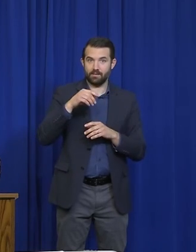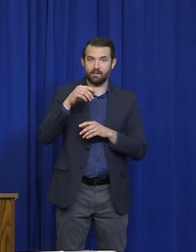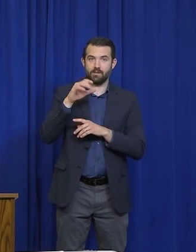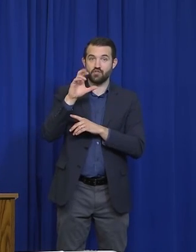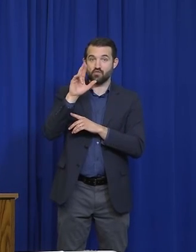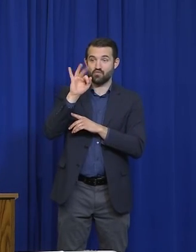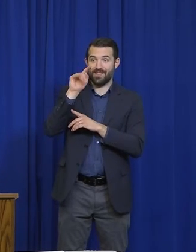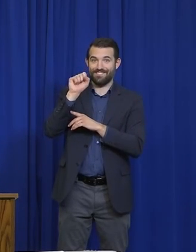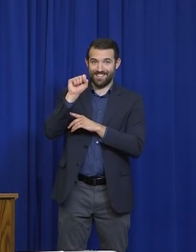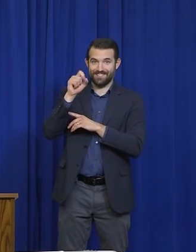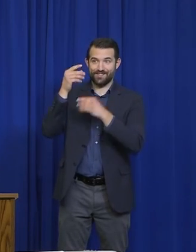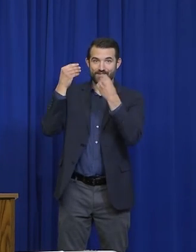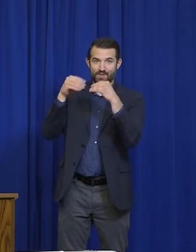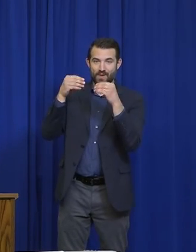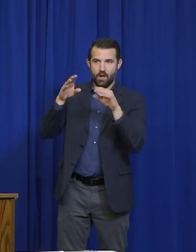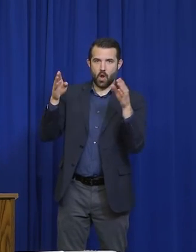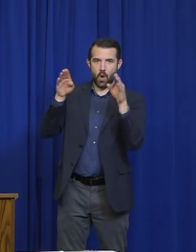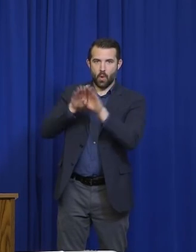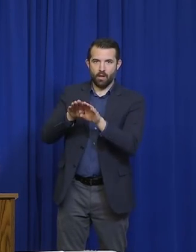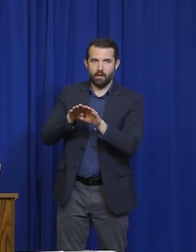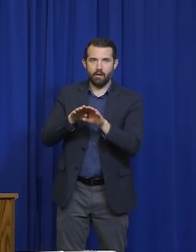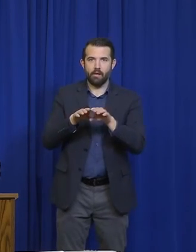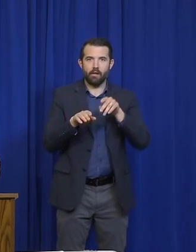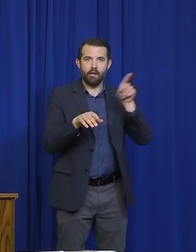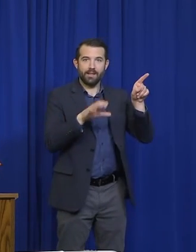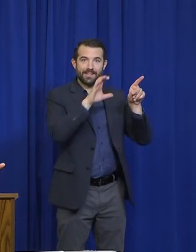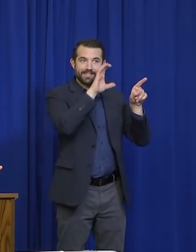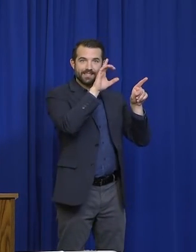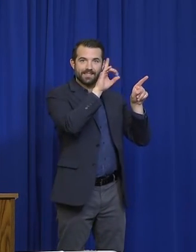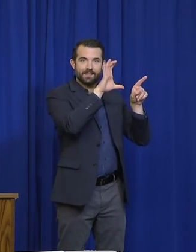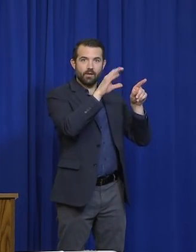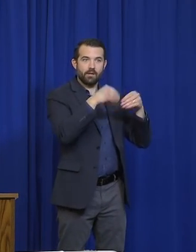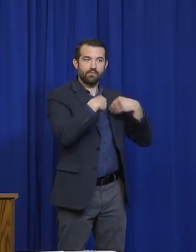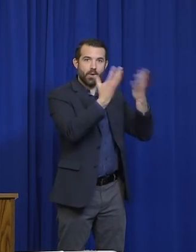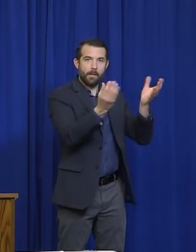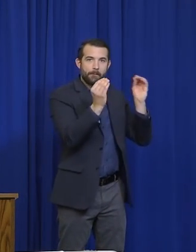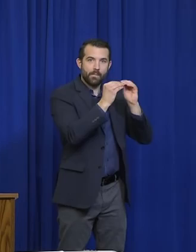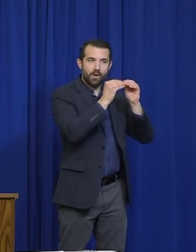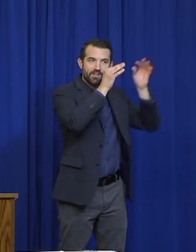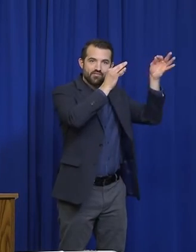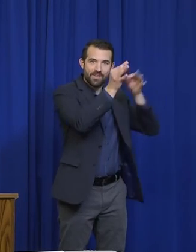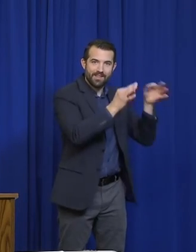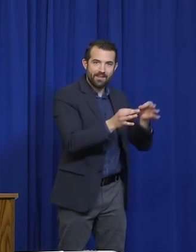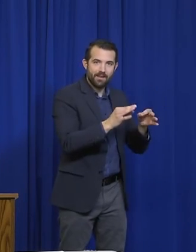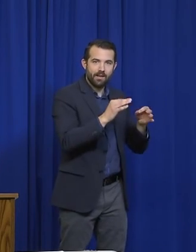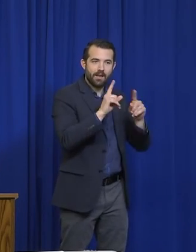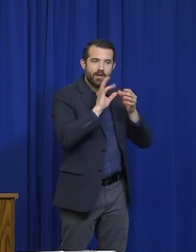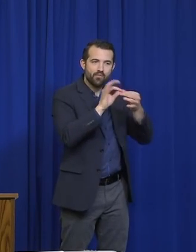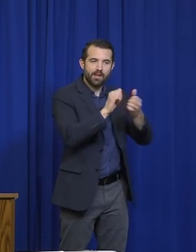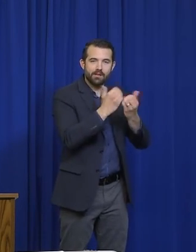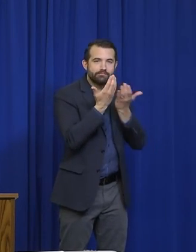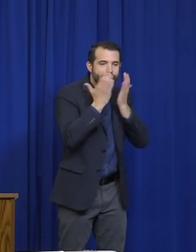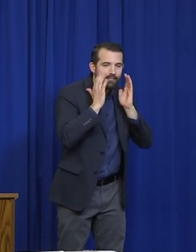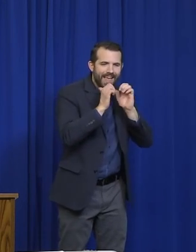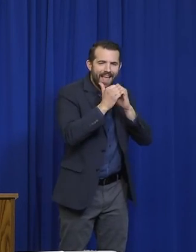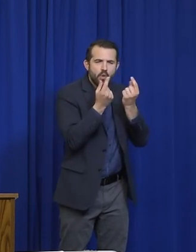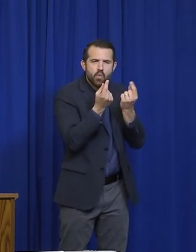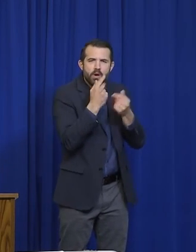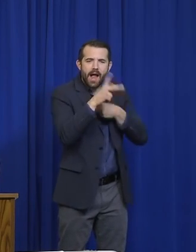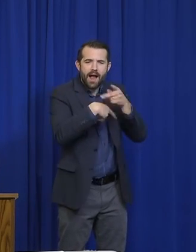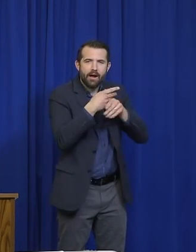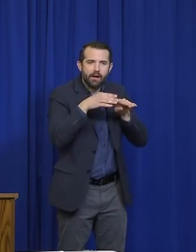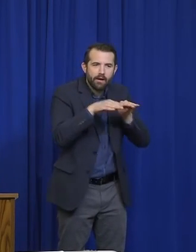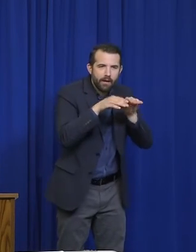then when the CDC released guidance around these cloth face coverings, we made the adjustment to allow people to go purchase materials that